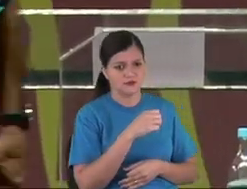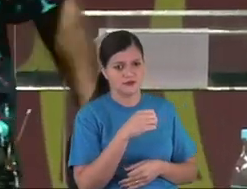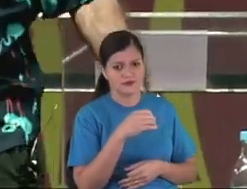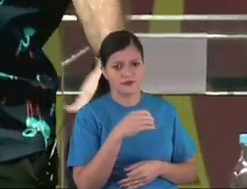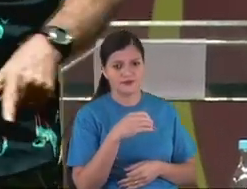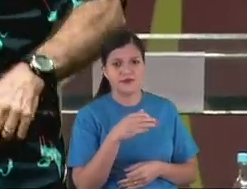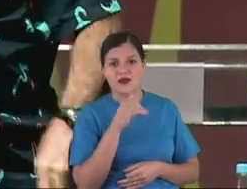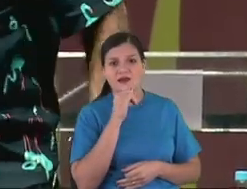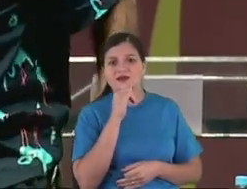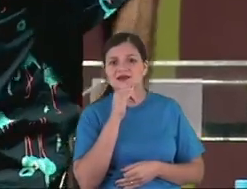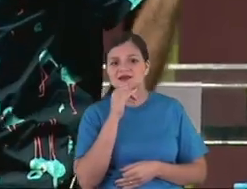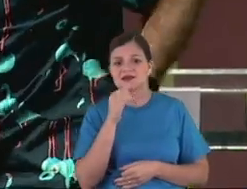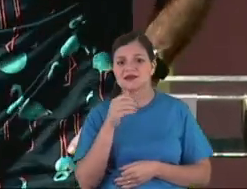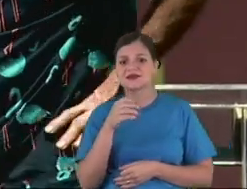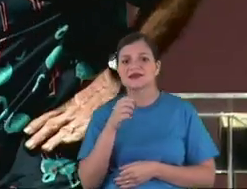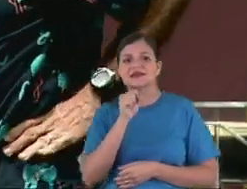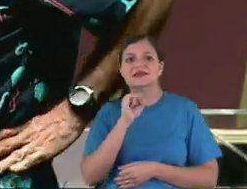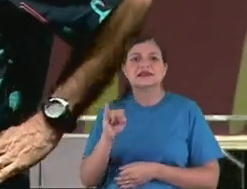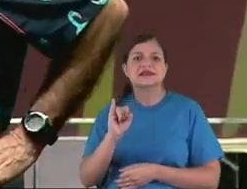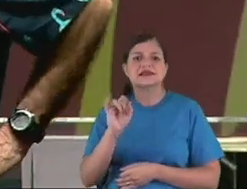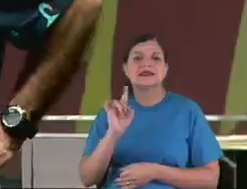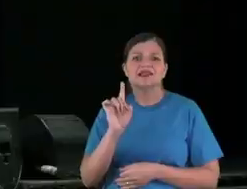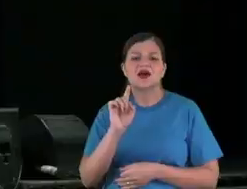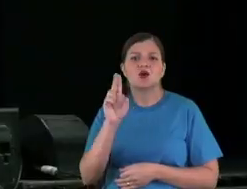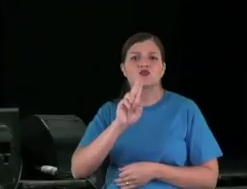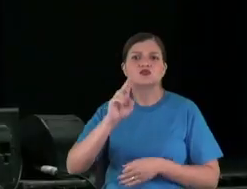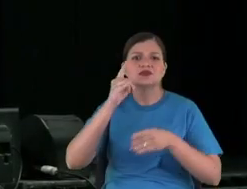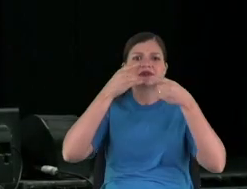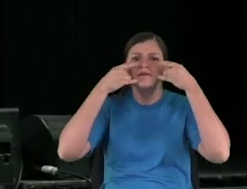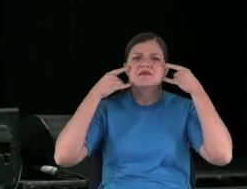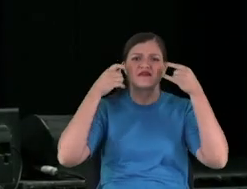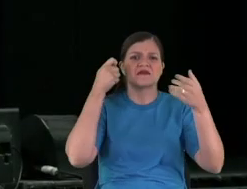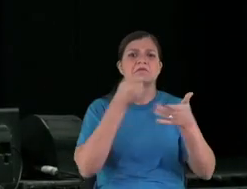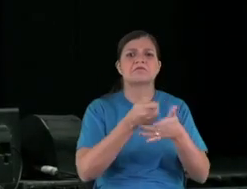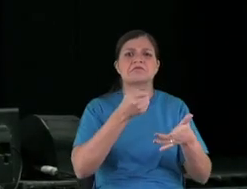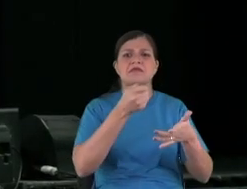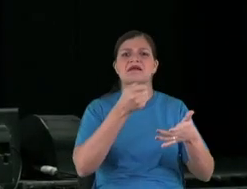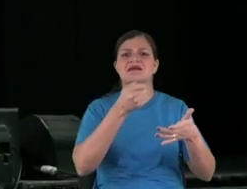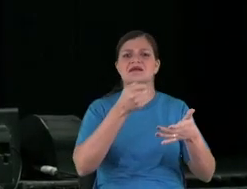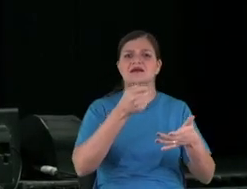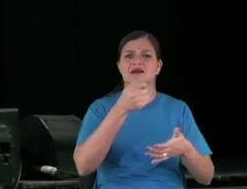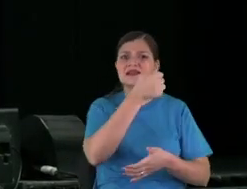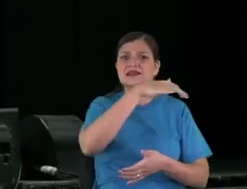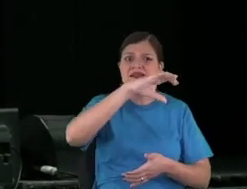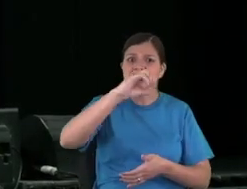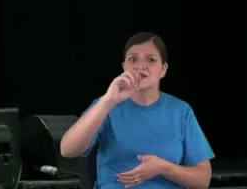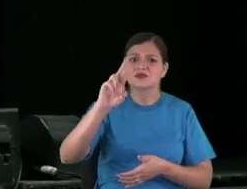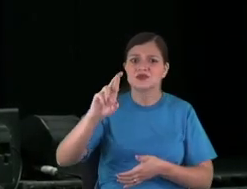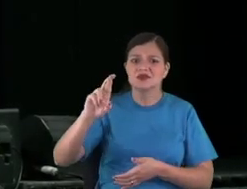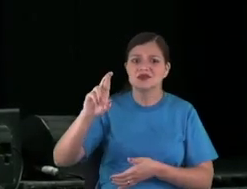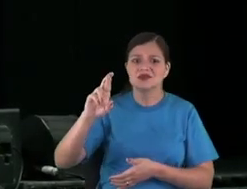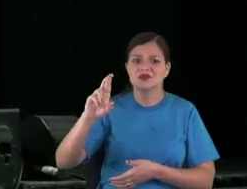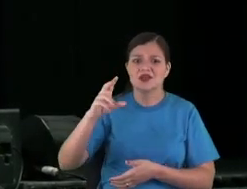If you don't, for example, if you wear a mask, you will pay like 190 reais.